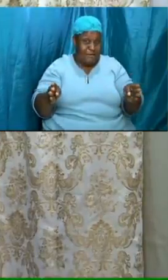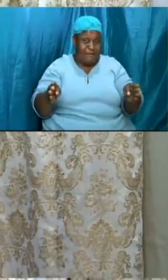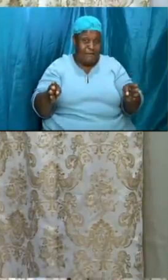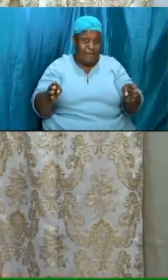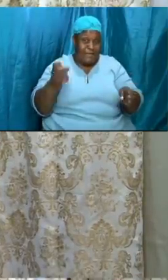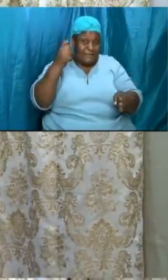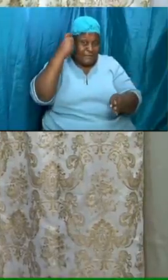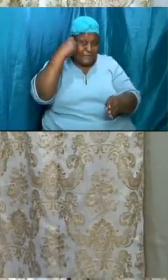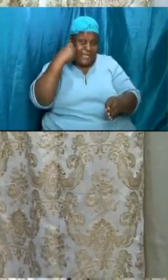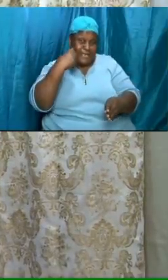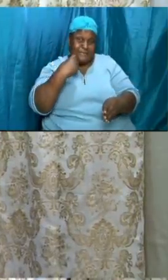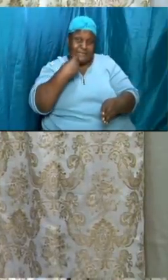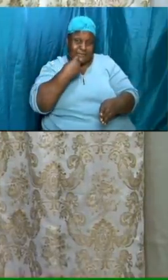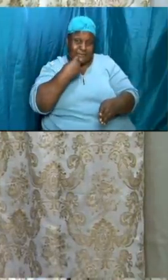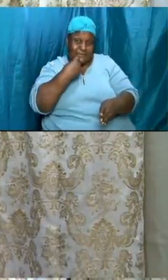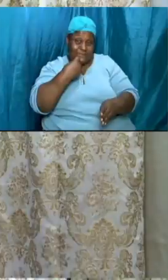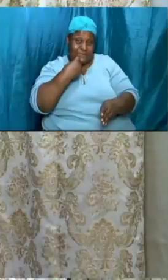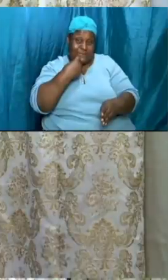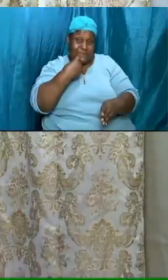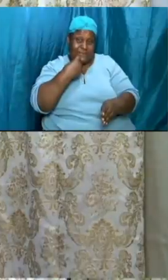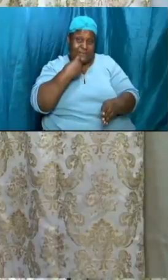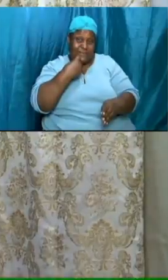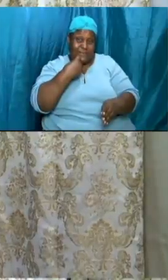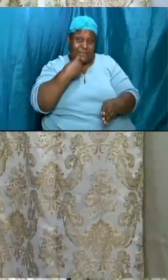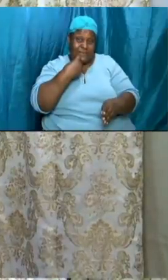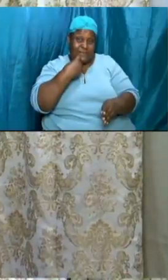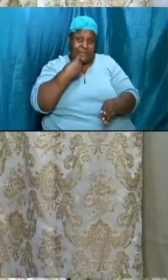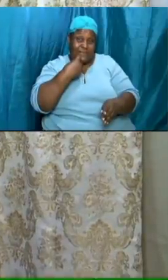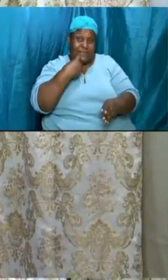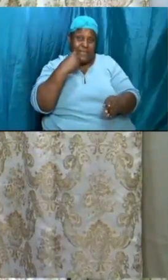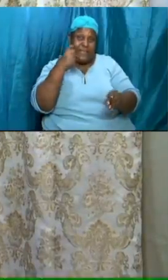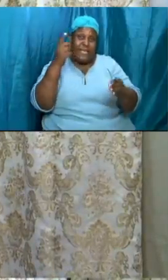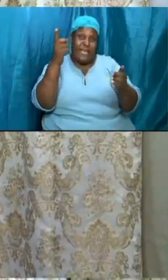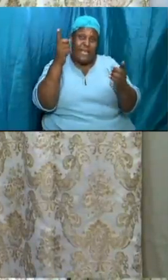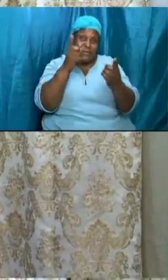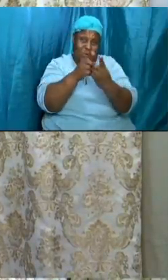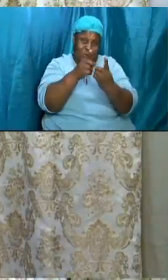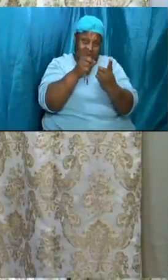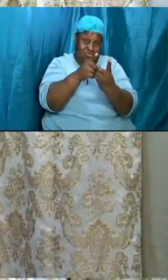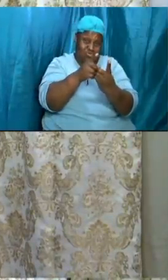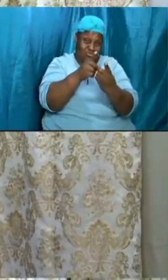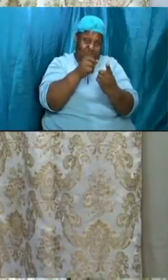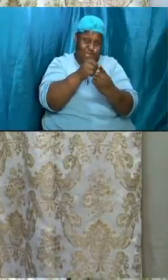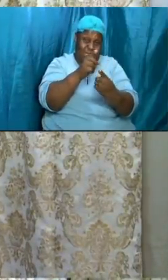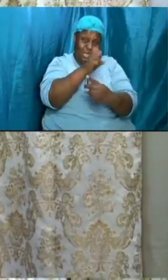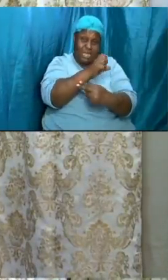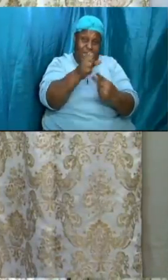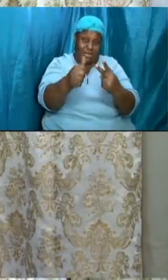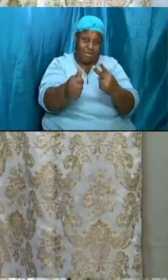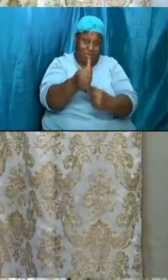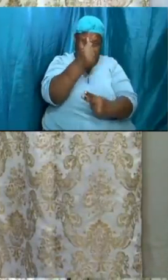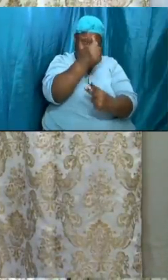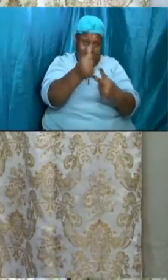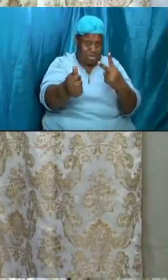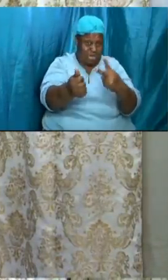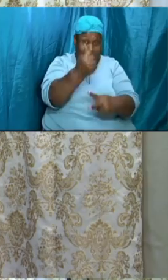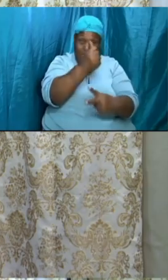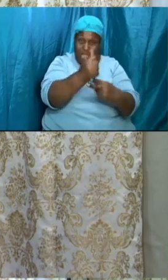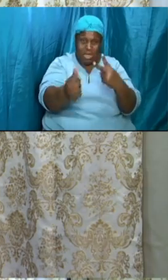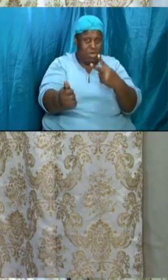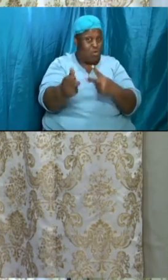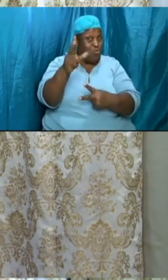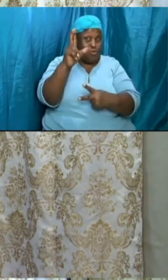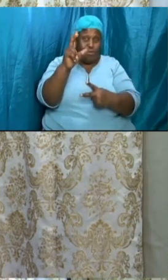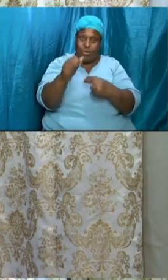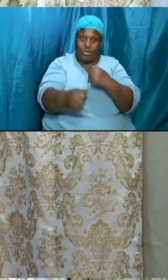the grapes die and it is not the big animals that will destroy the